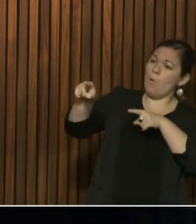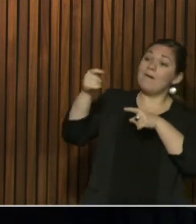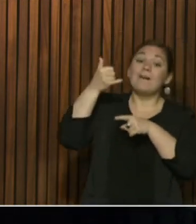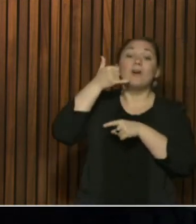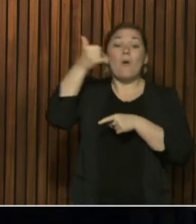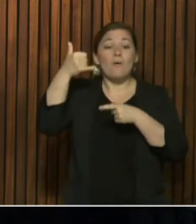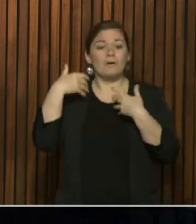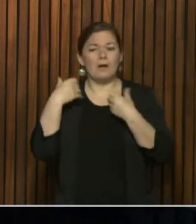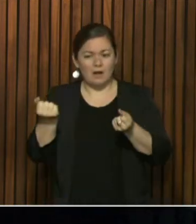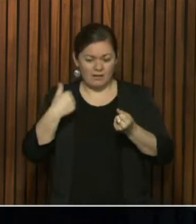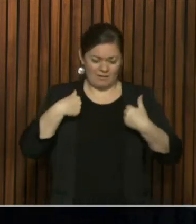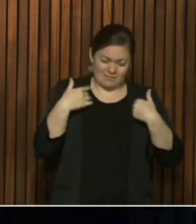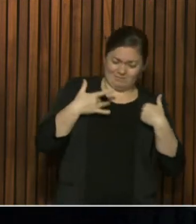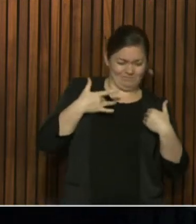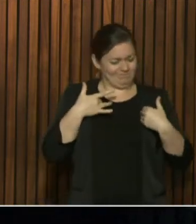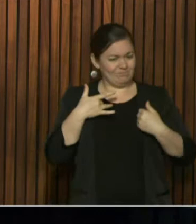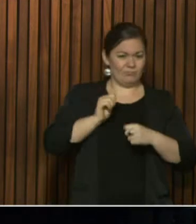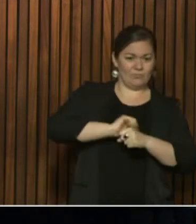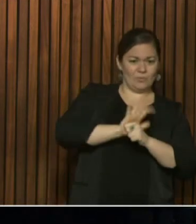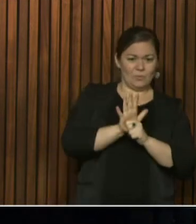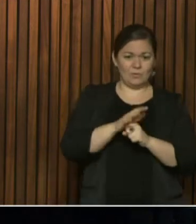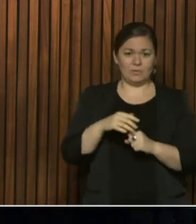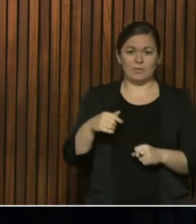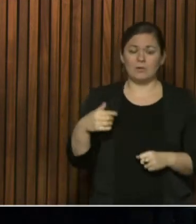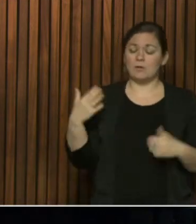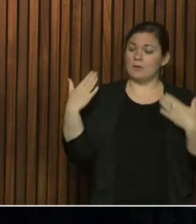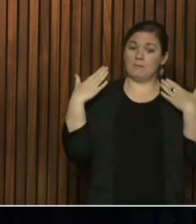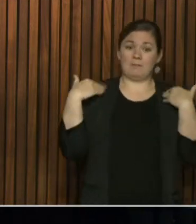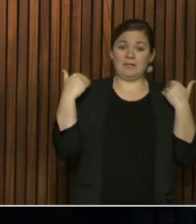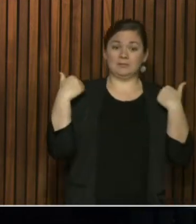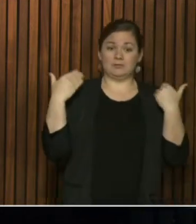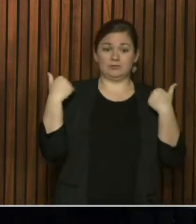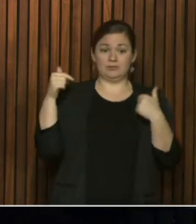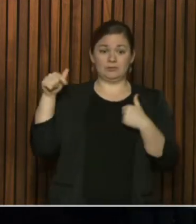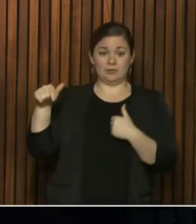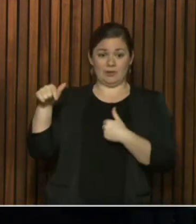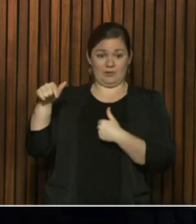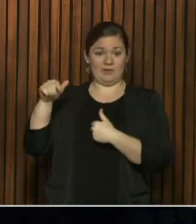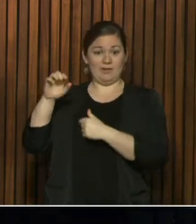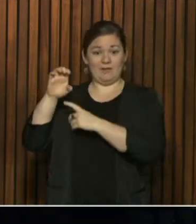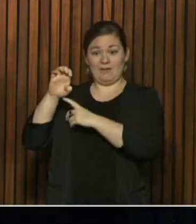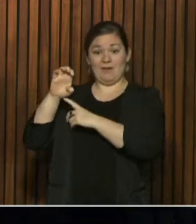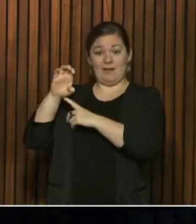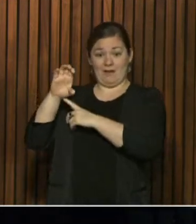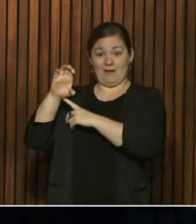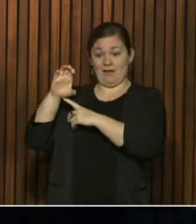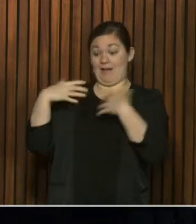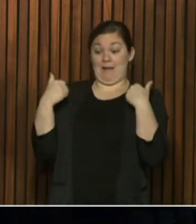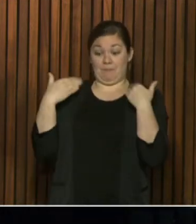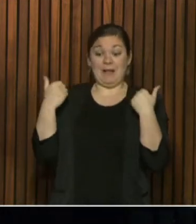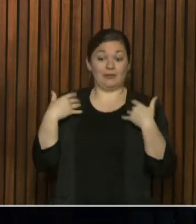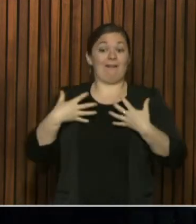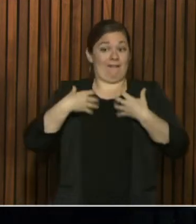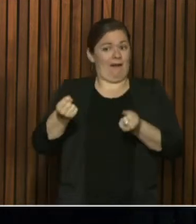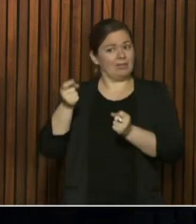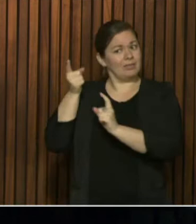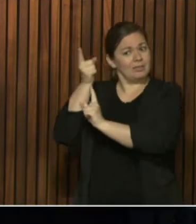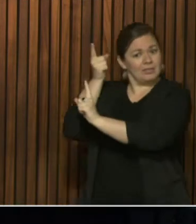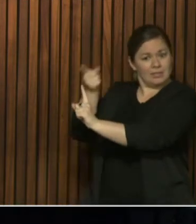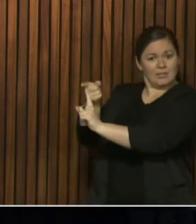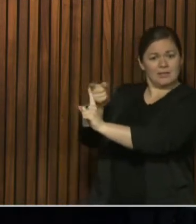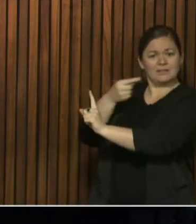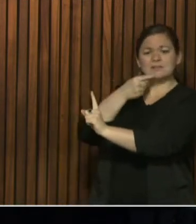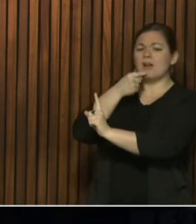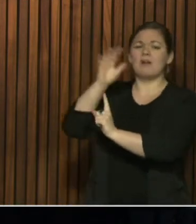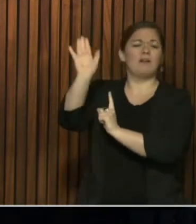Minister Christine Elliott suggested that people should actually be calling their family doctors now for faster